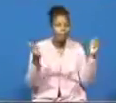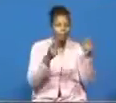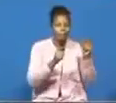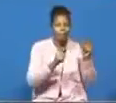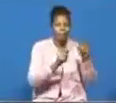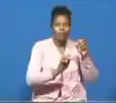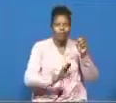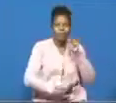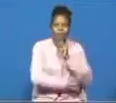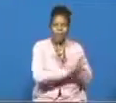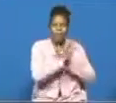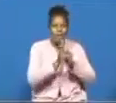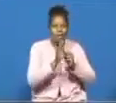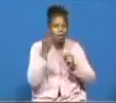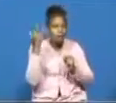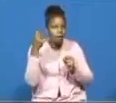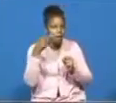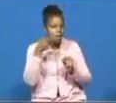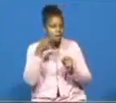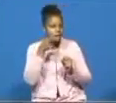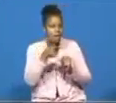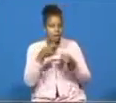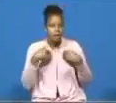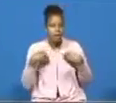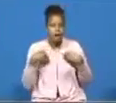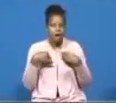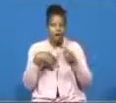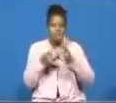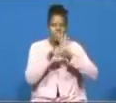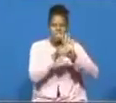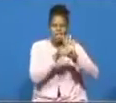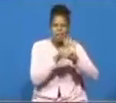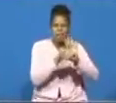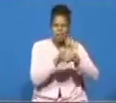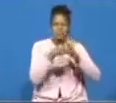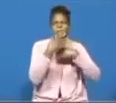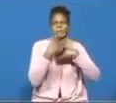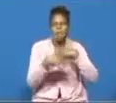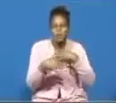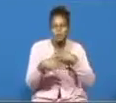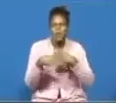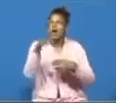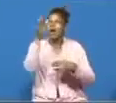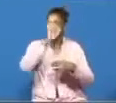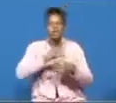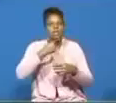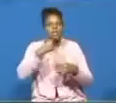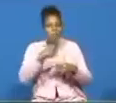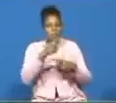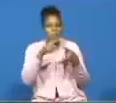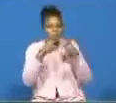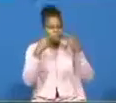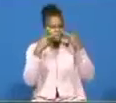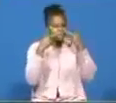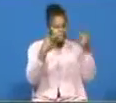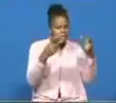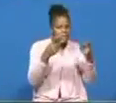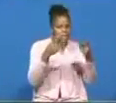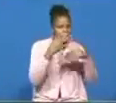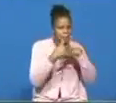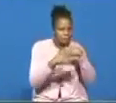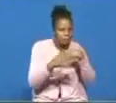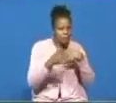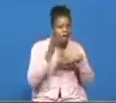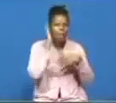hallelujah i see the blood i will pass over you and